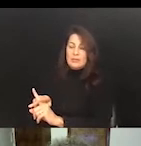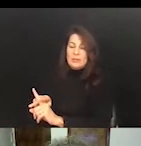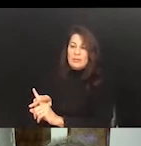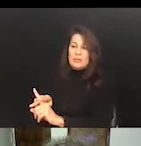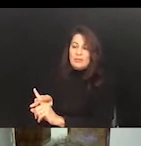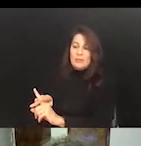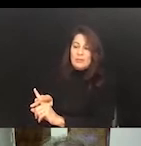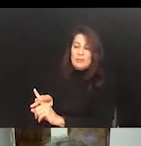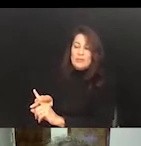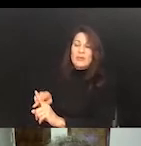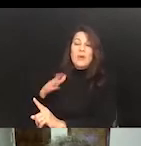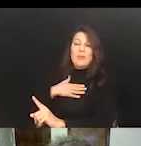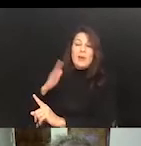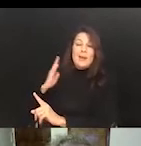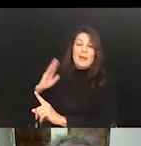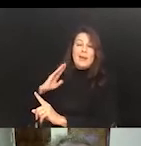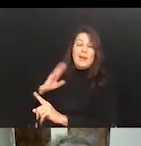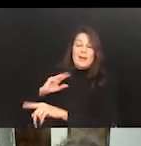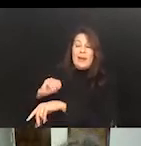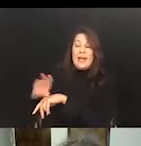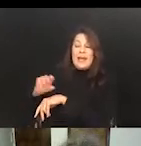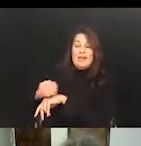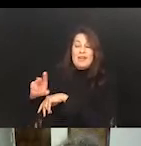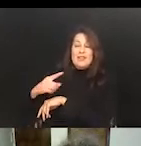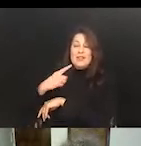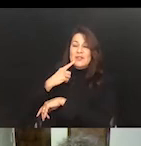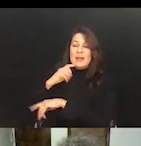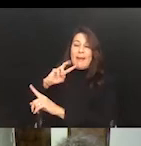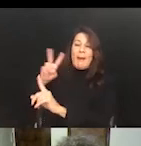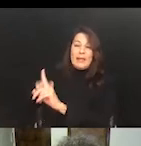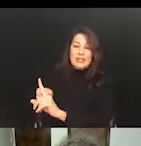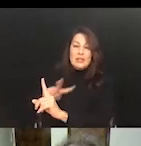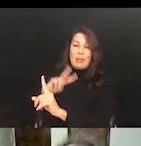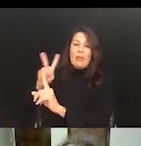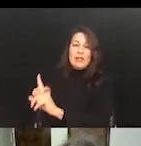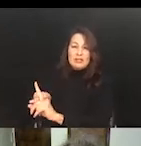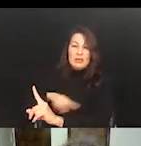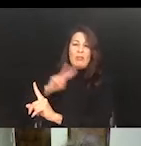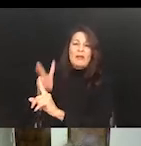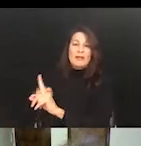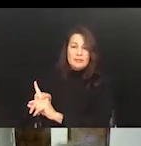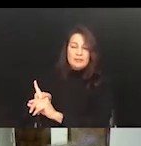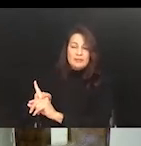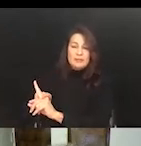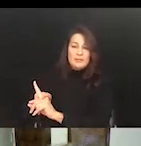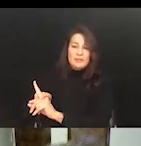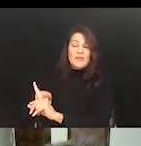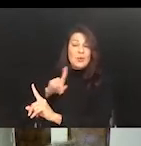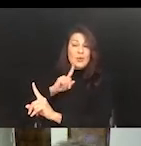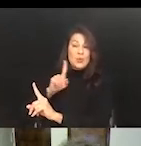thesis advisor used to say, in his French action, application, application, application. So it's critical